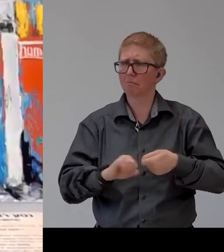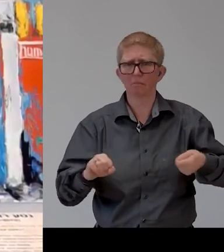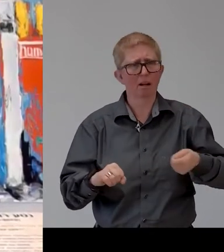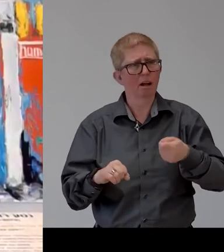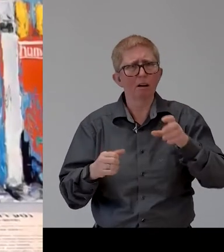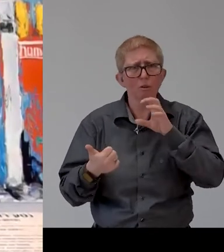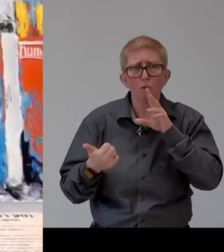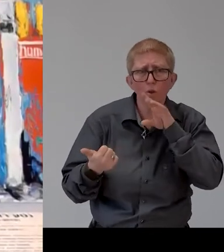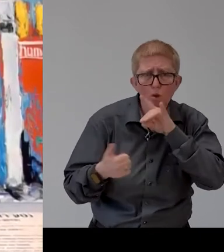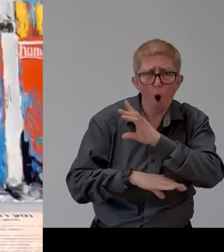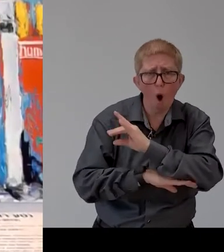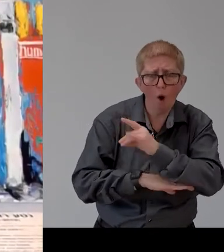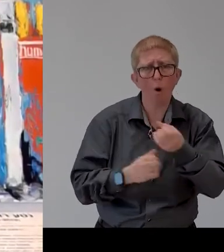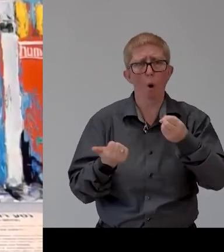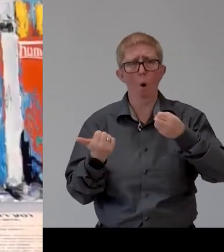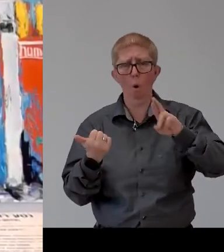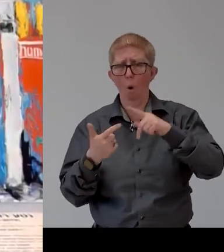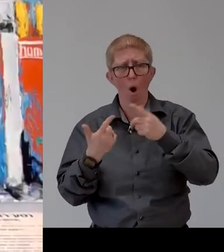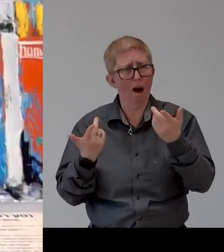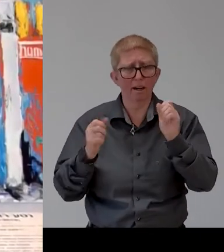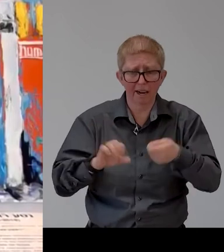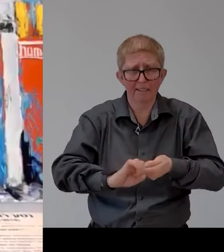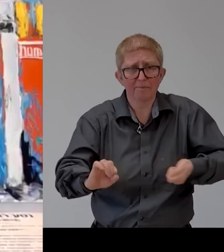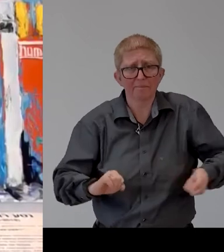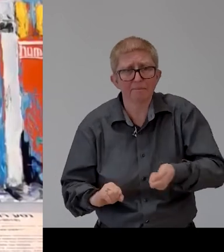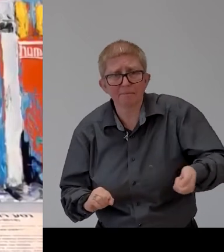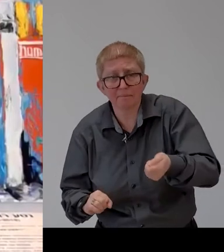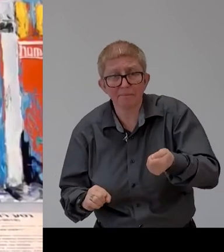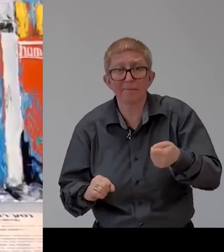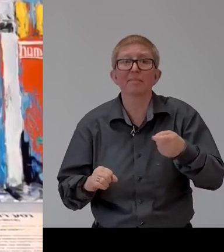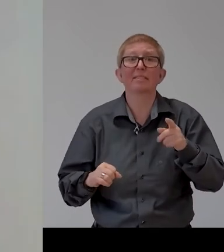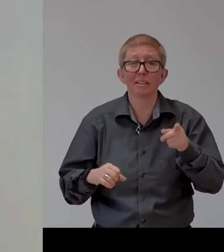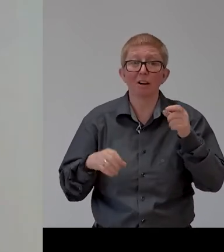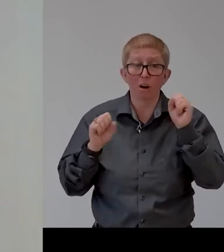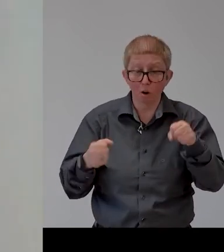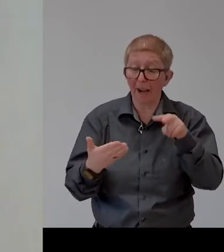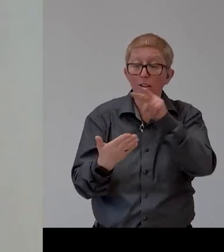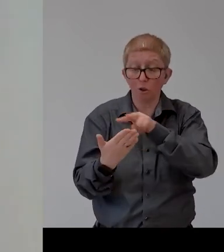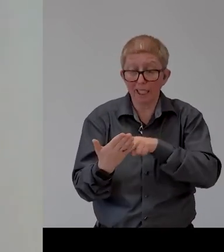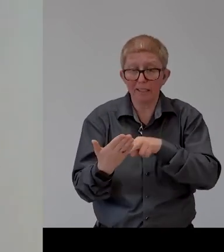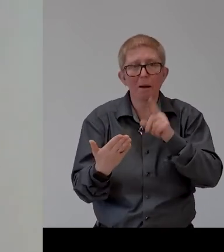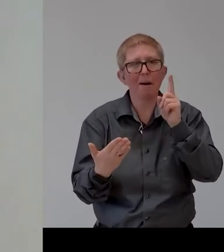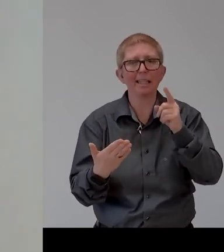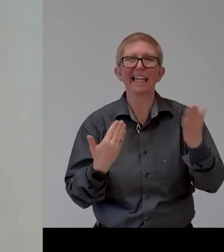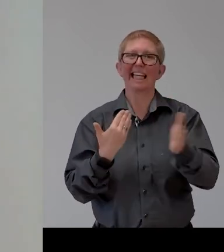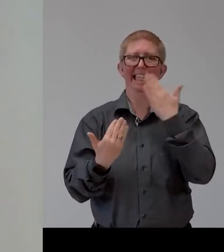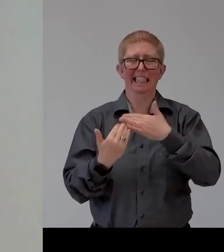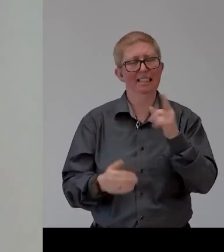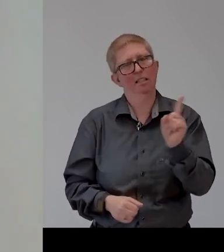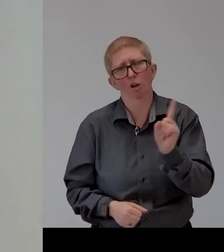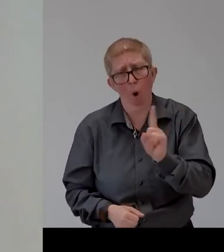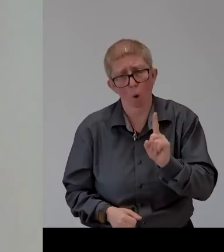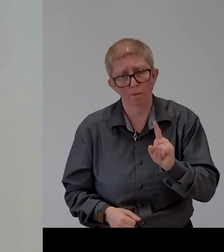might not be as easy as it is for us uh but it is uh indeed possible because it all falls under what we call legal blindness